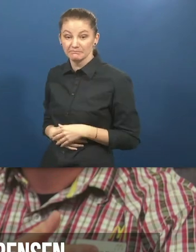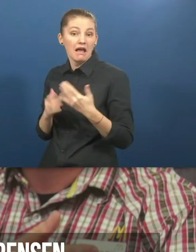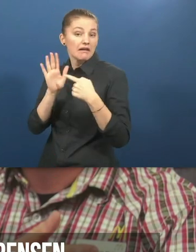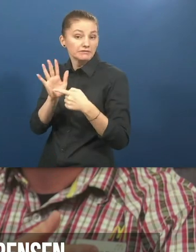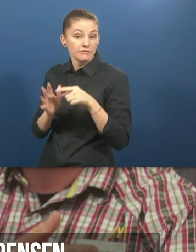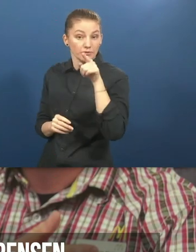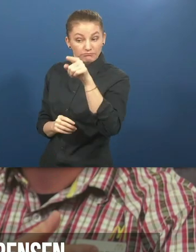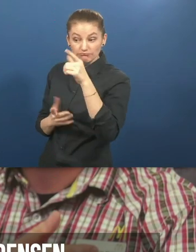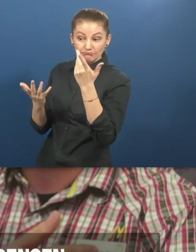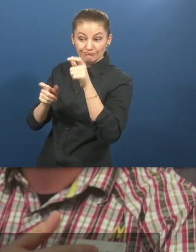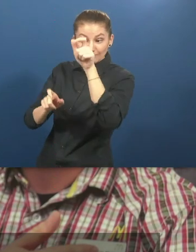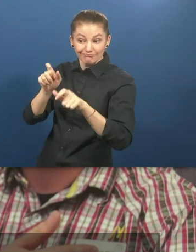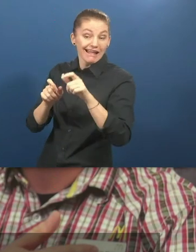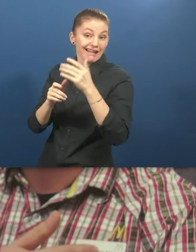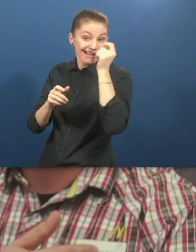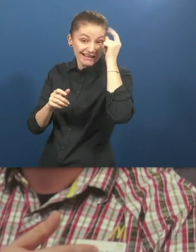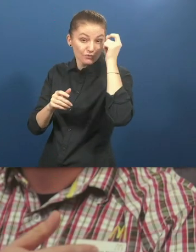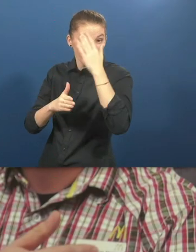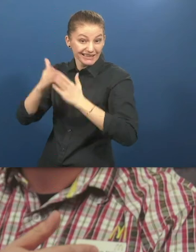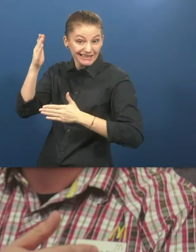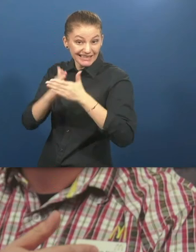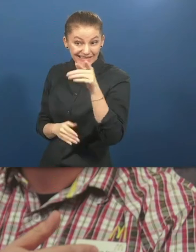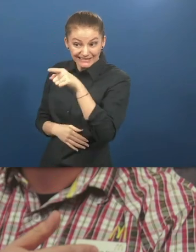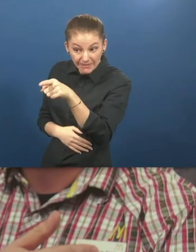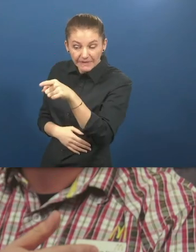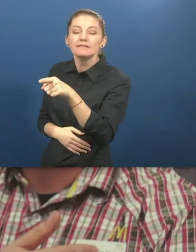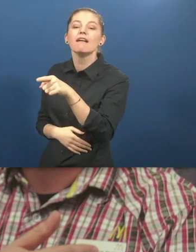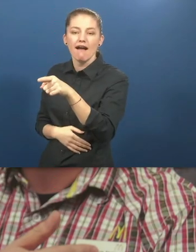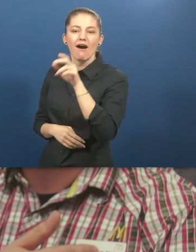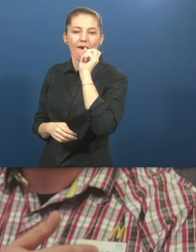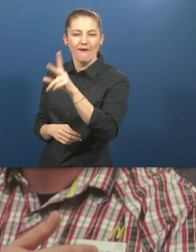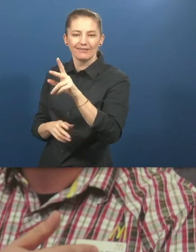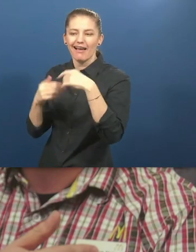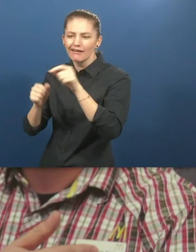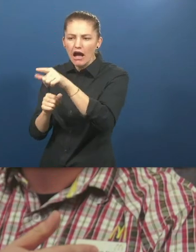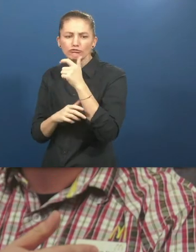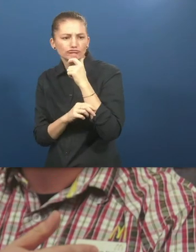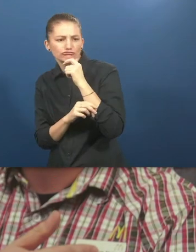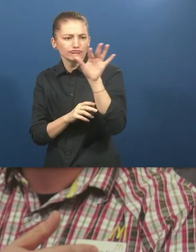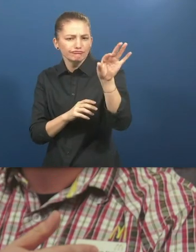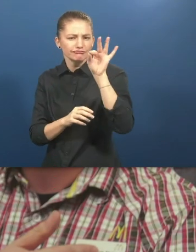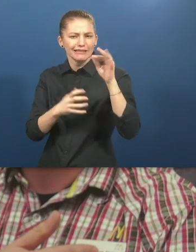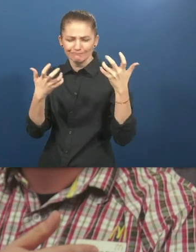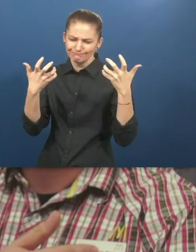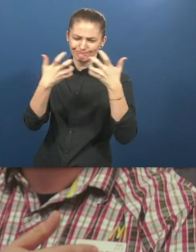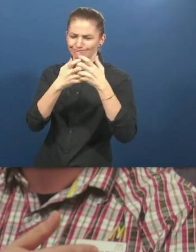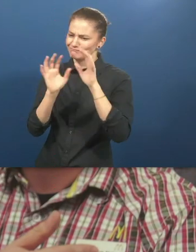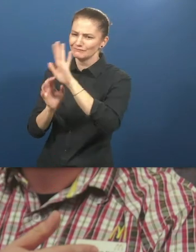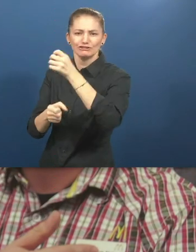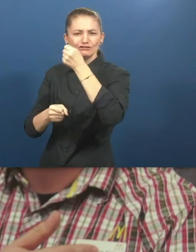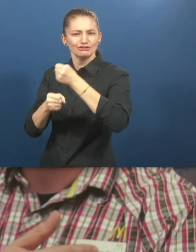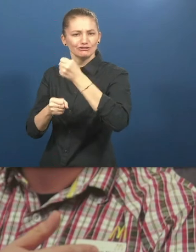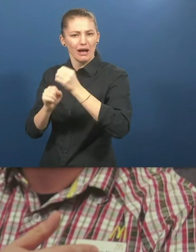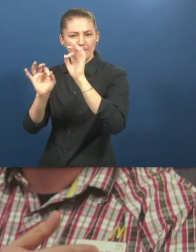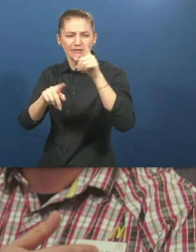companies. If you have an intellectual disability you can choose one of many hundred jobs in